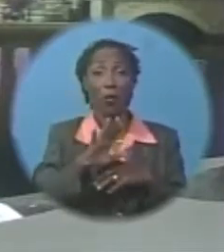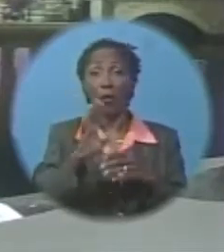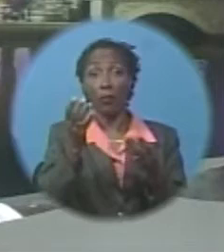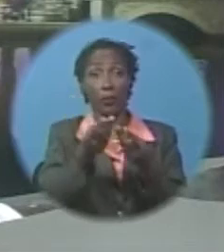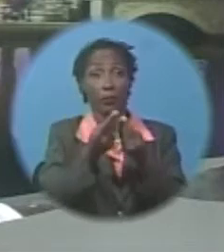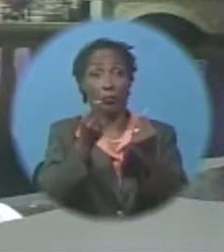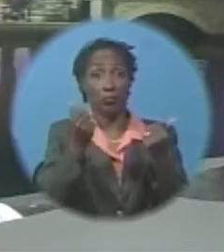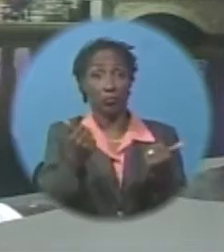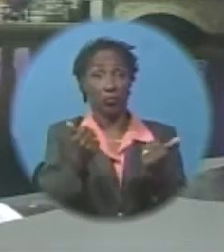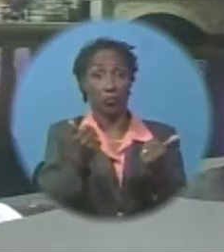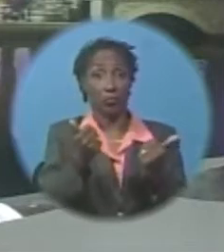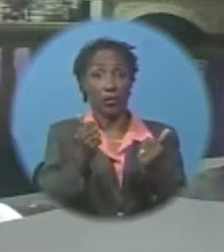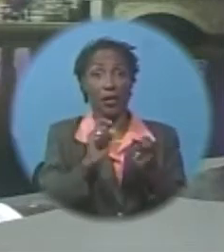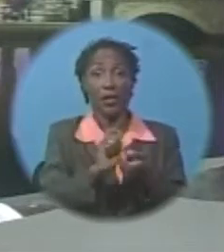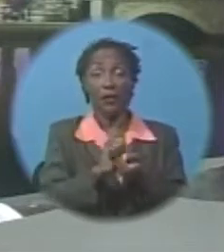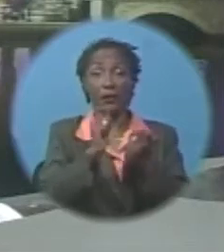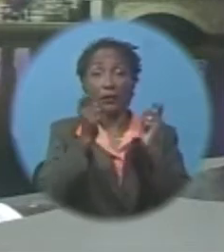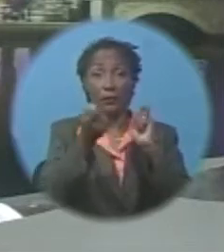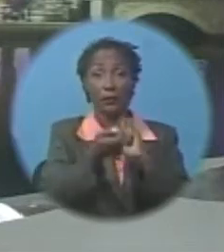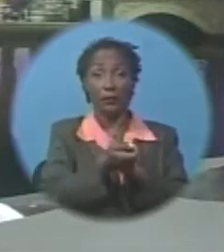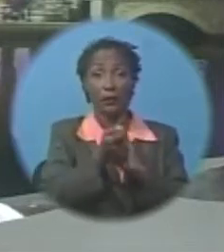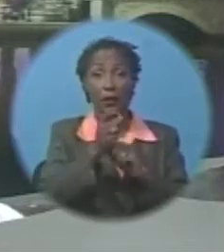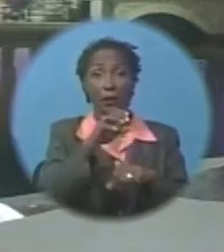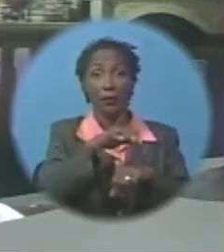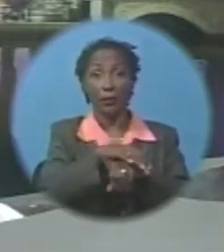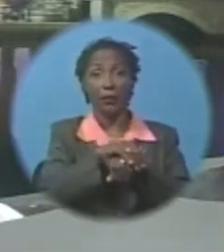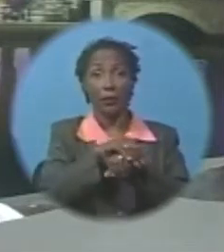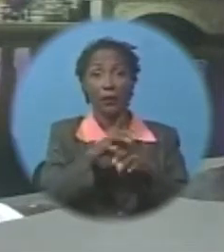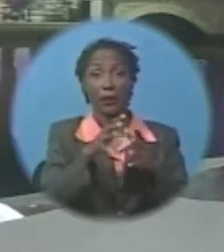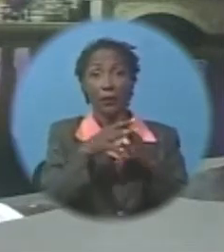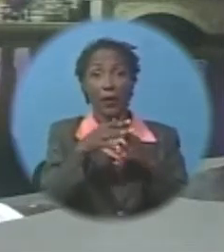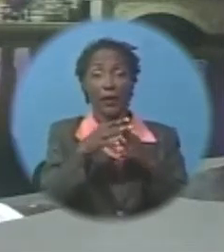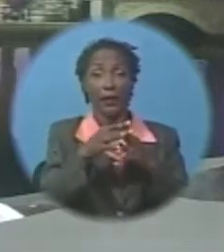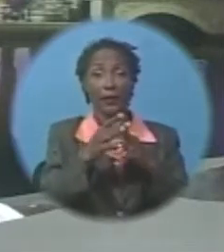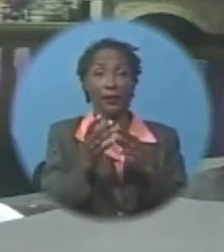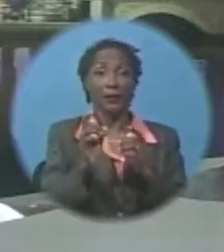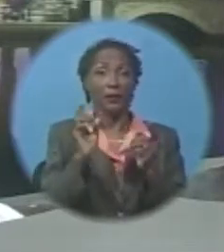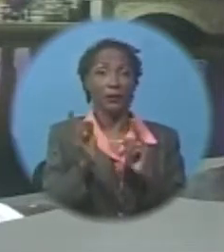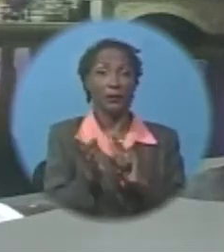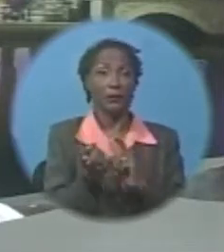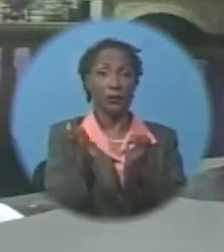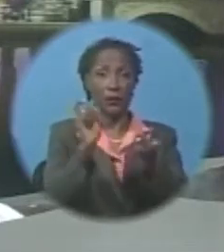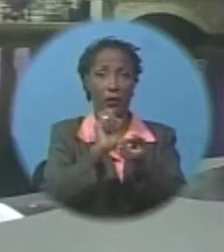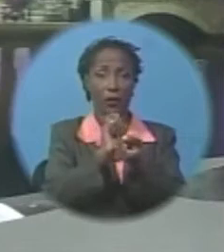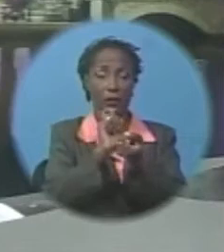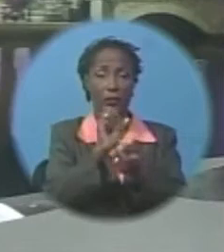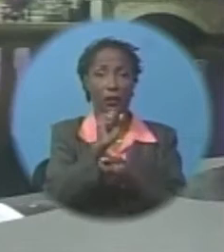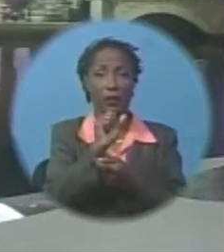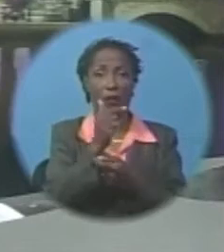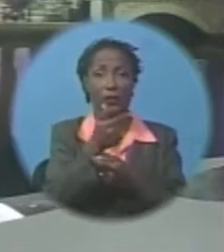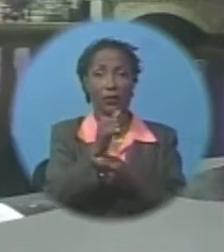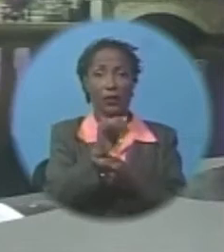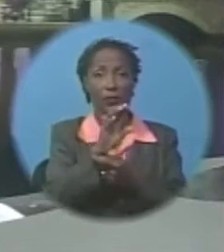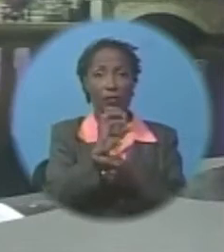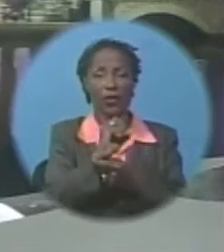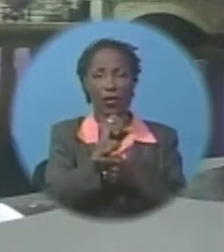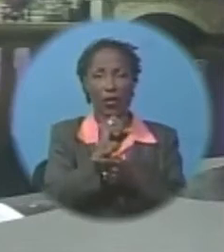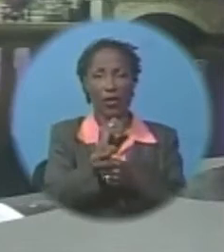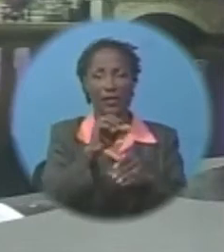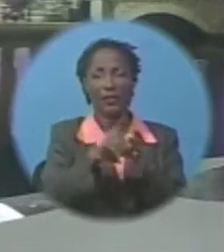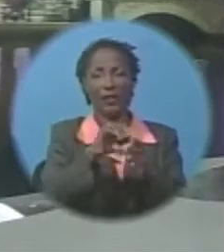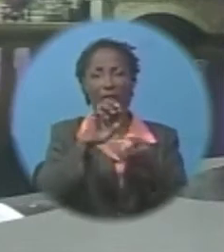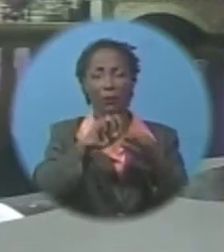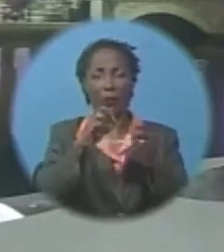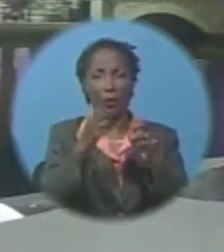transfer of British American life and annuity policies to SagiCore life has hit a snag in the Supreme Court No. 5. Sharika